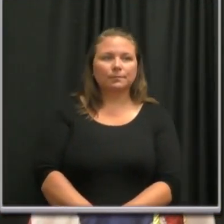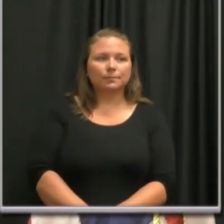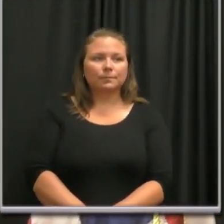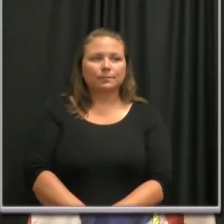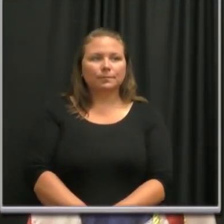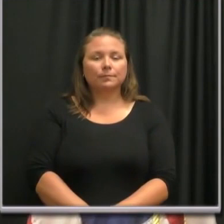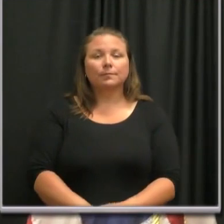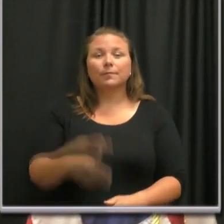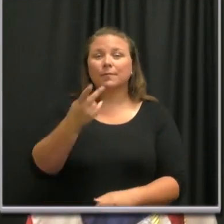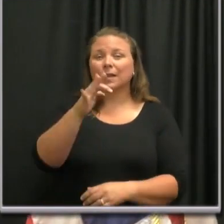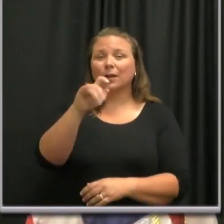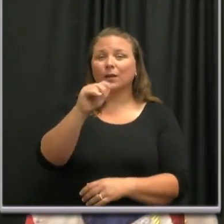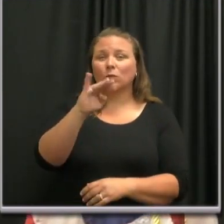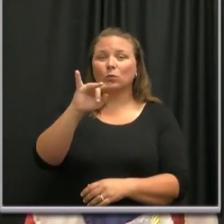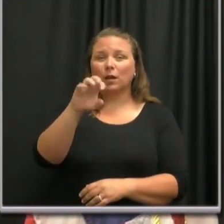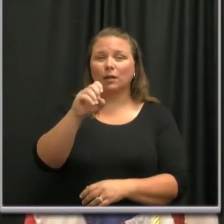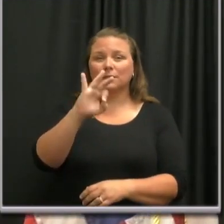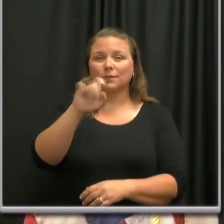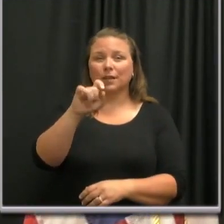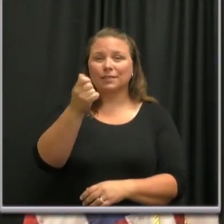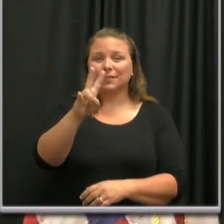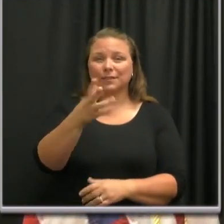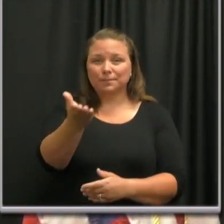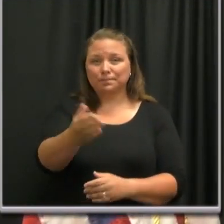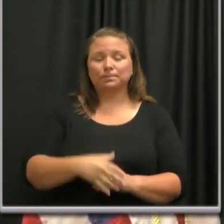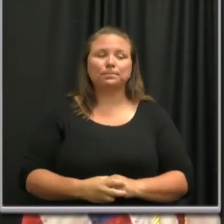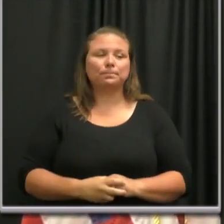Harriet Wallace at Fox 17. You're in the air.